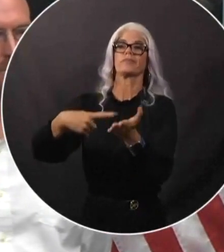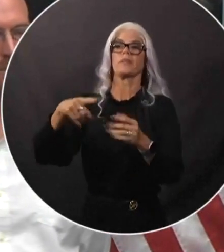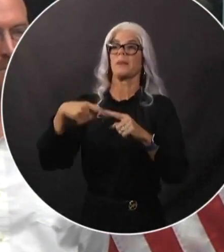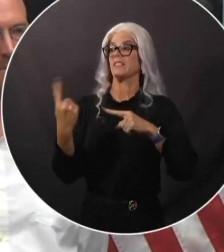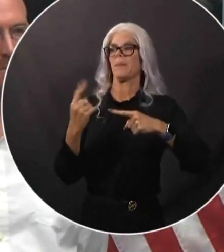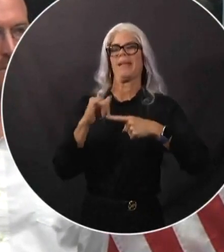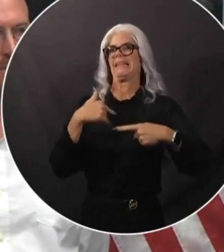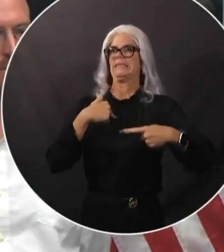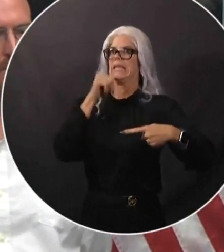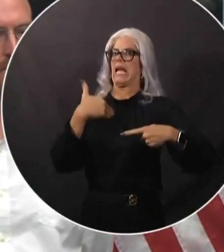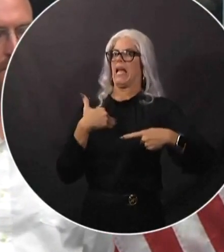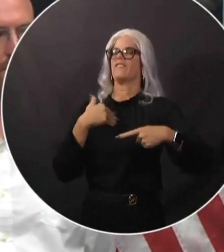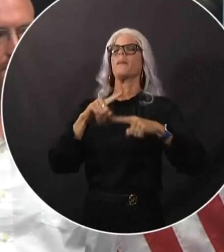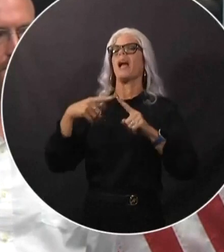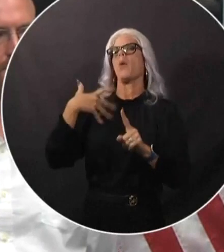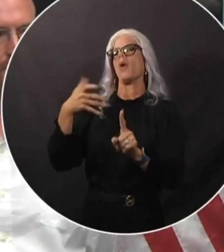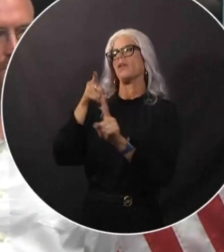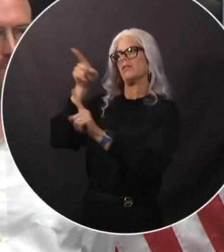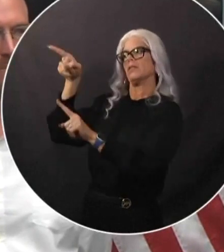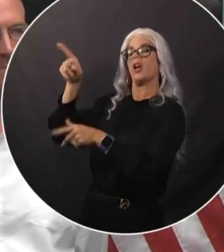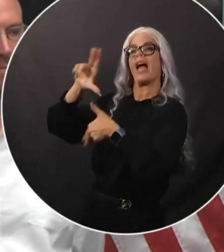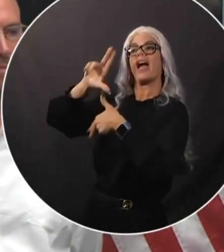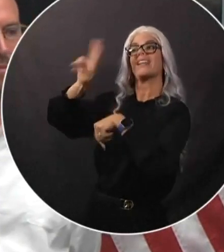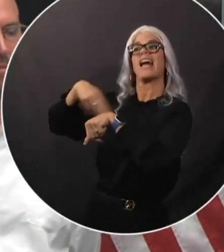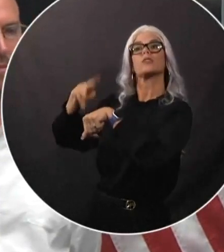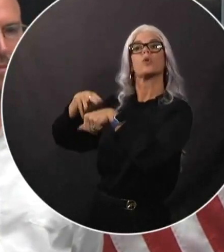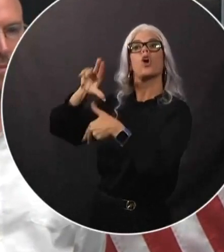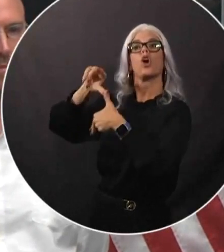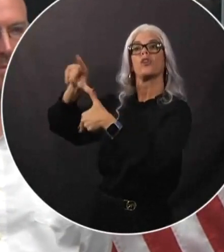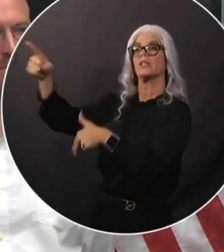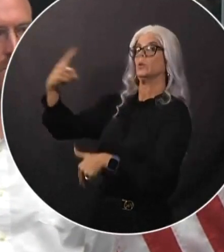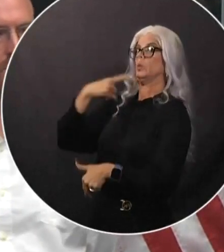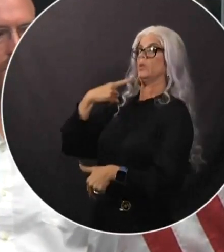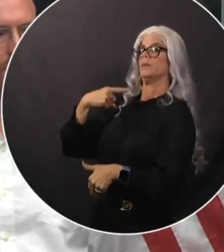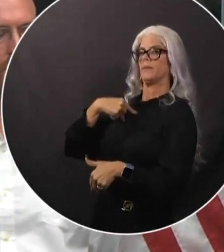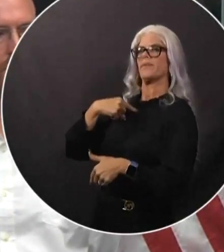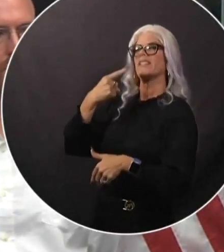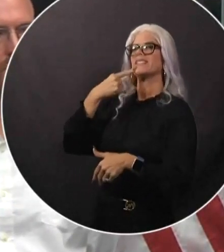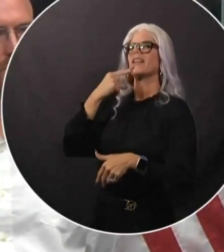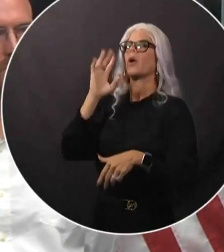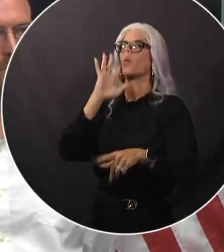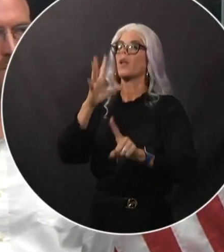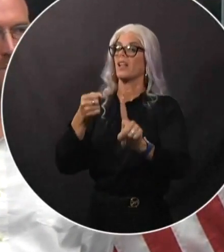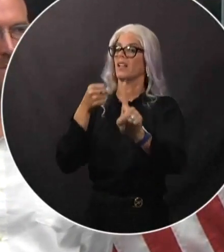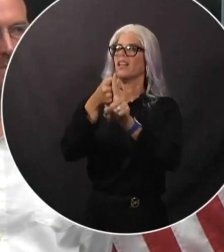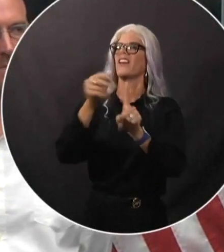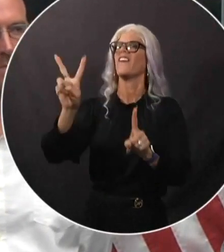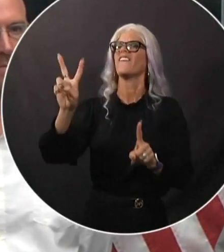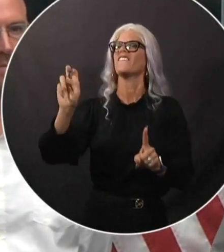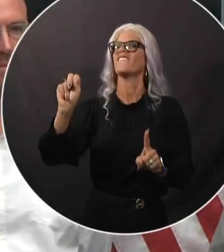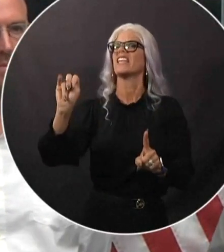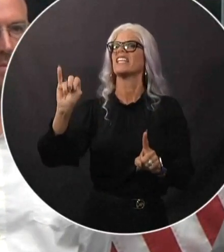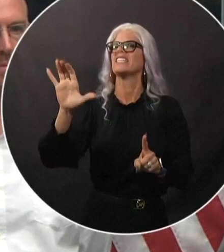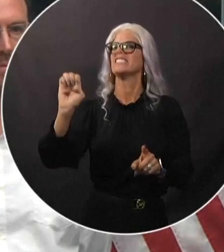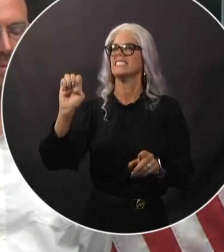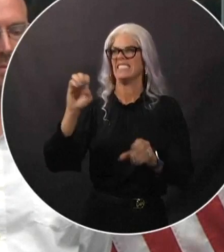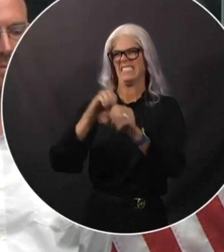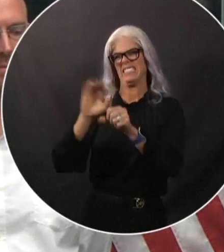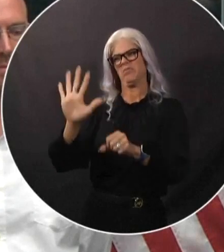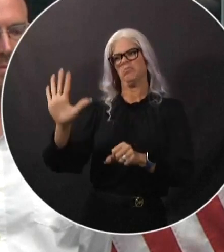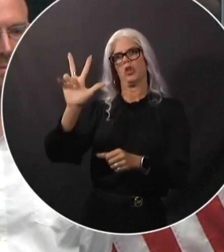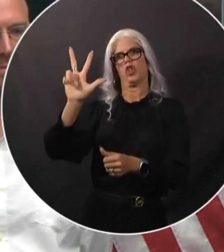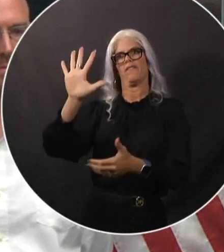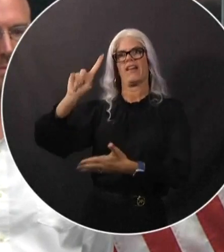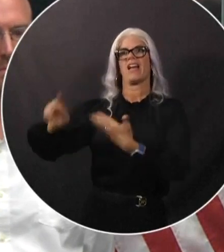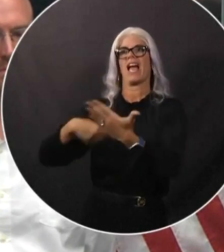Center is now predicting that landfall will be Venice in 35 hours at 125 miles an hour. So, again, Venice